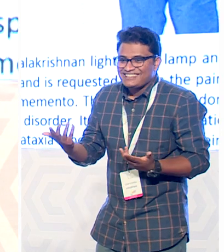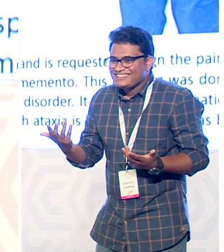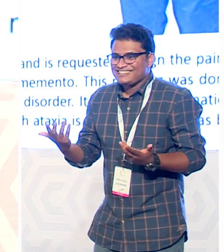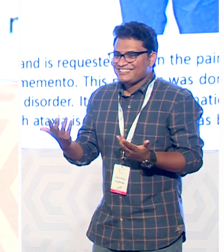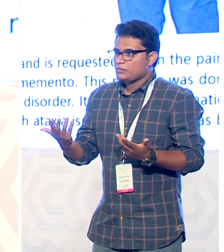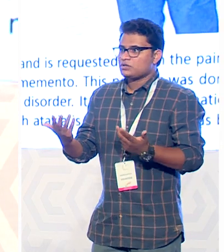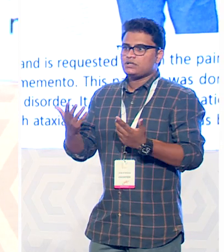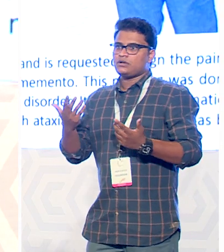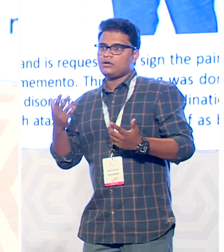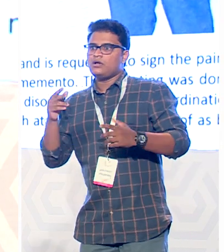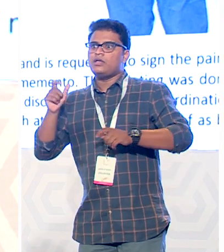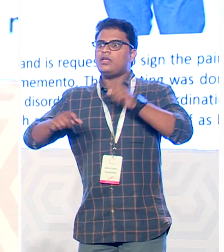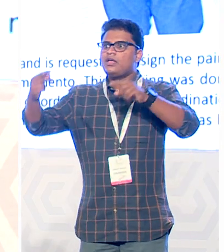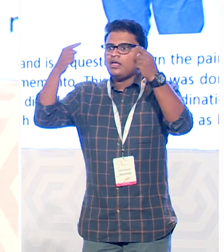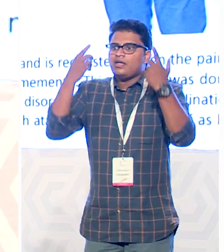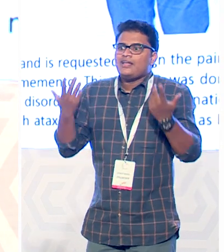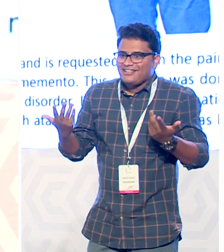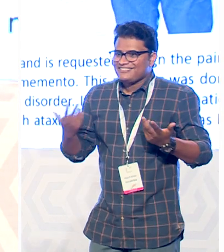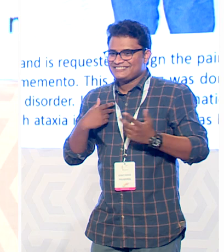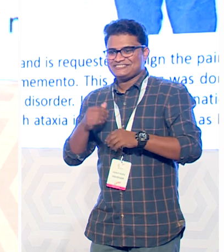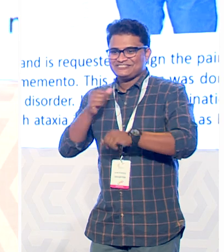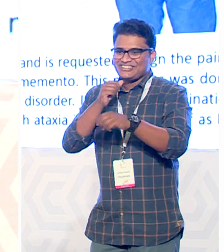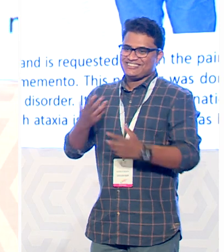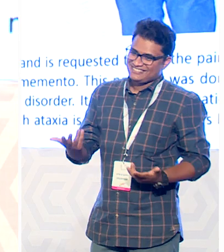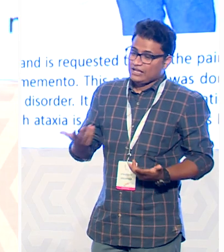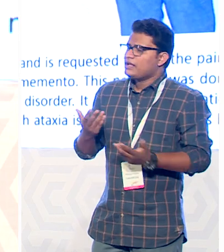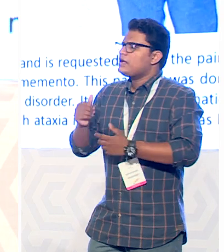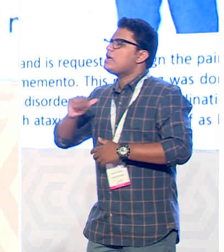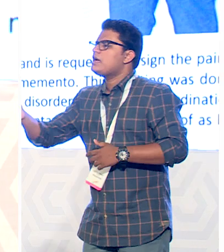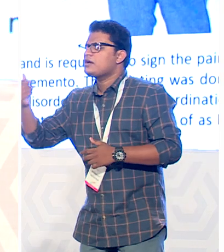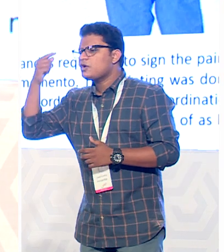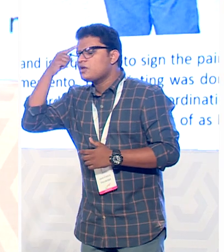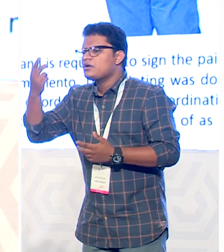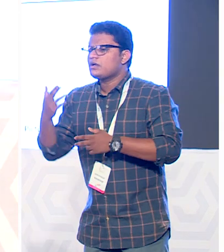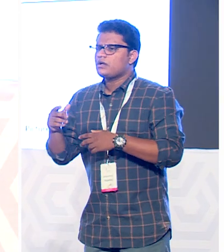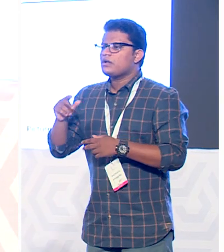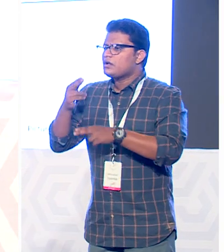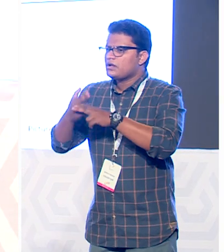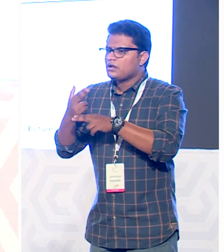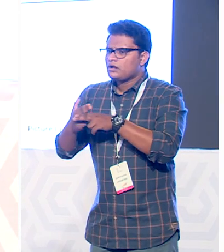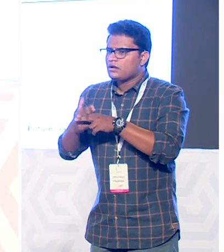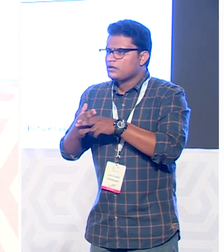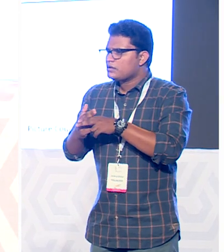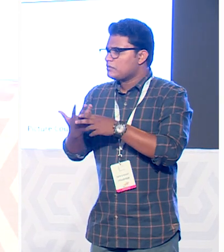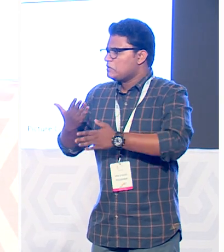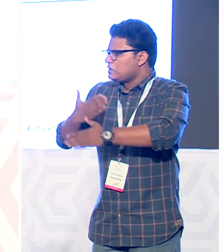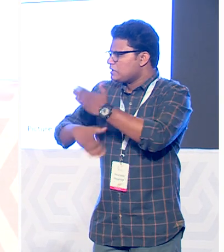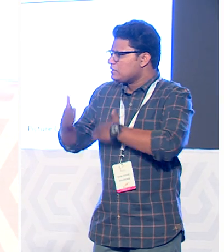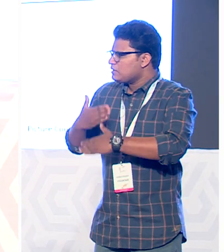apparent have any anyone of you heard of something called invisible disability